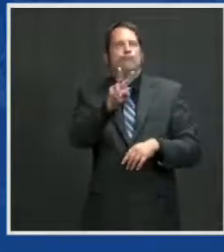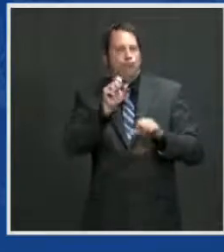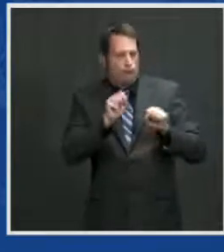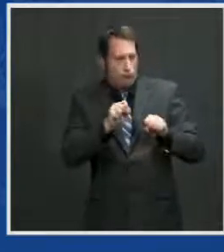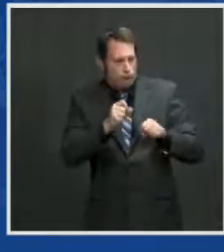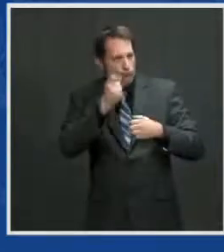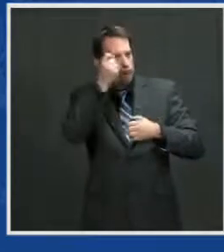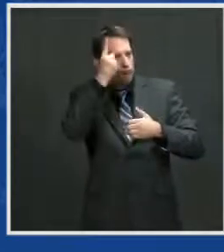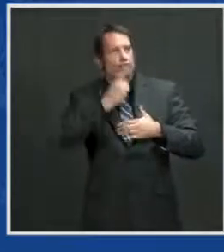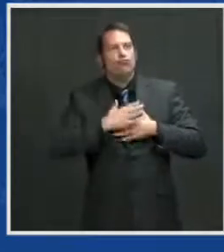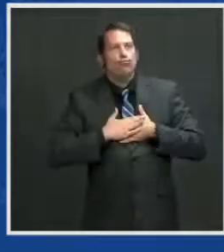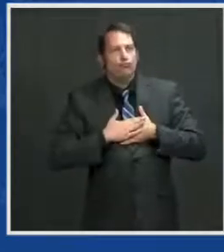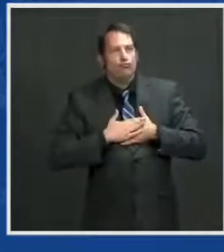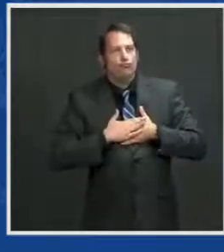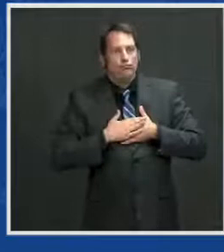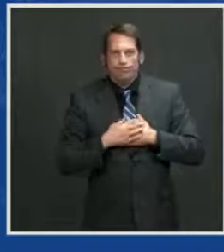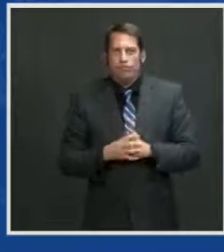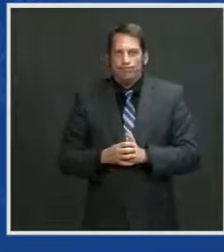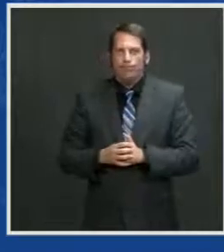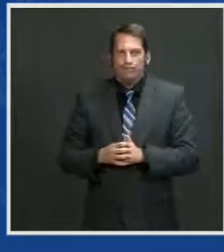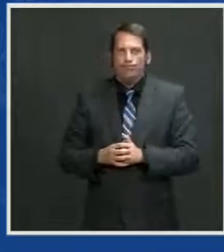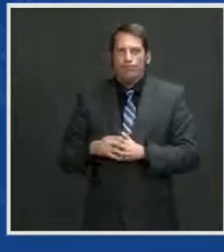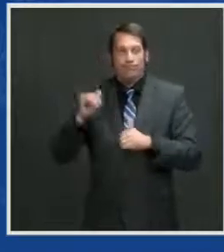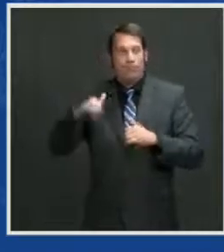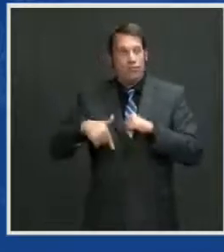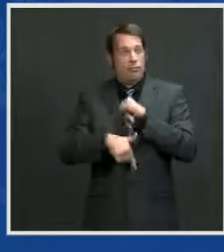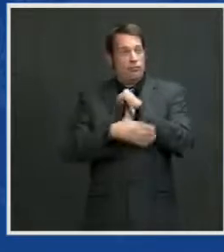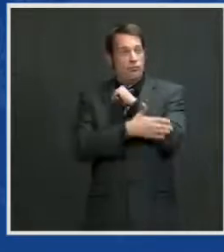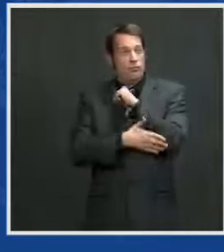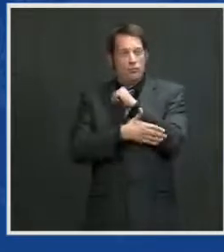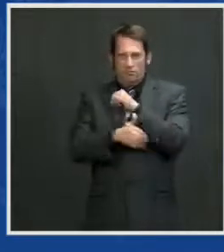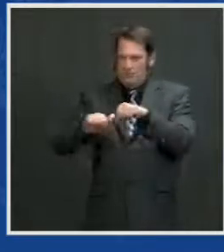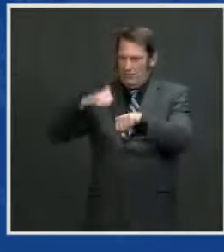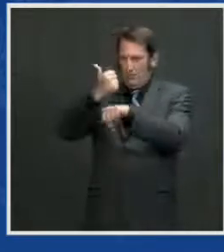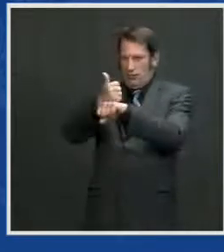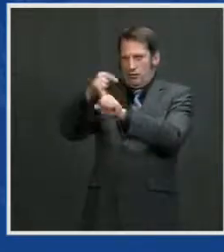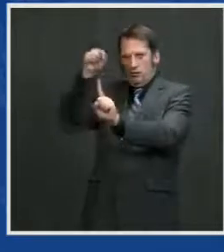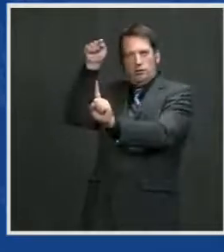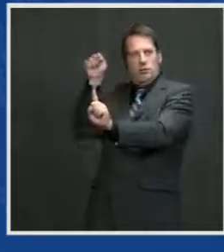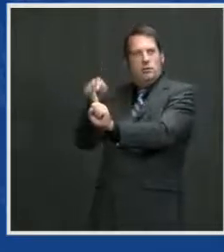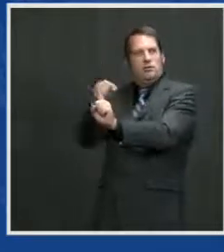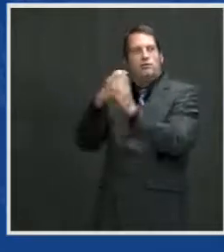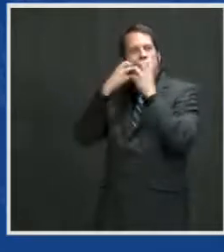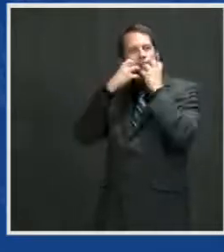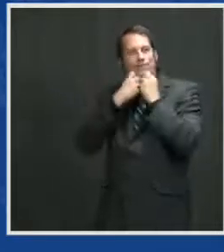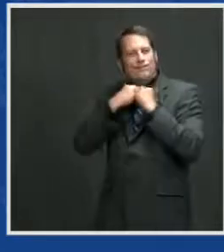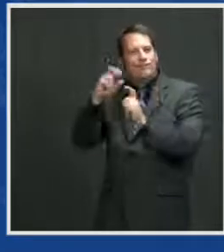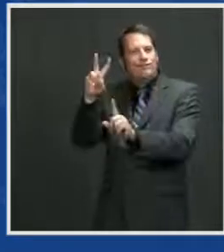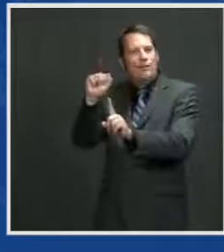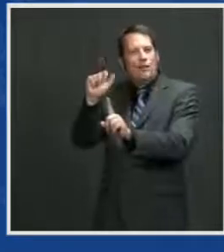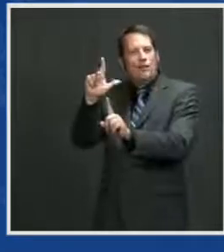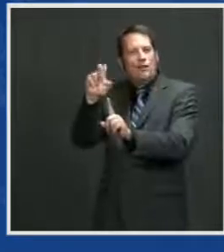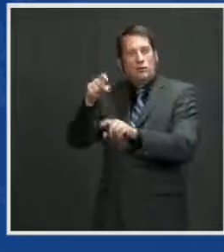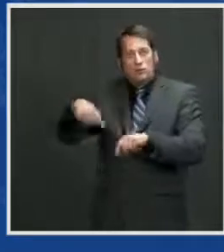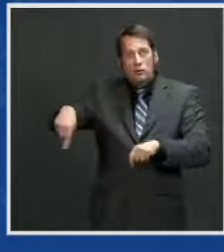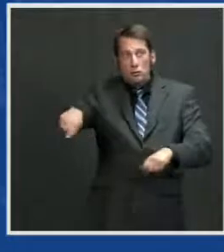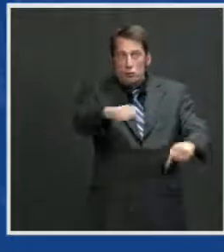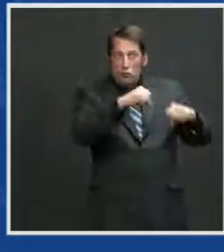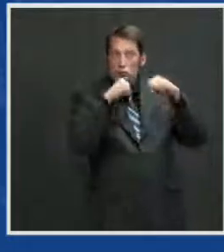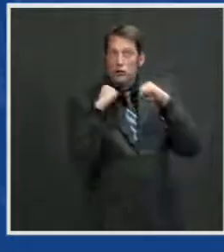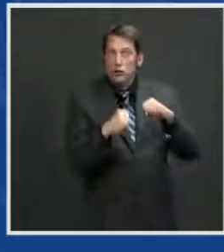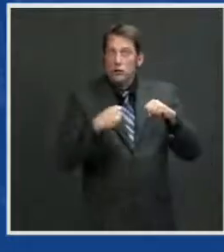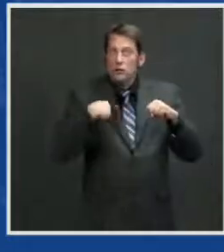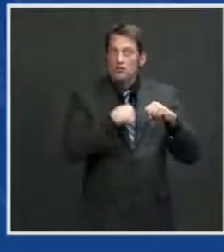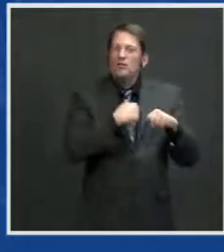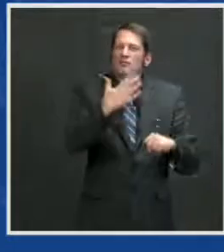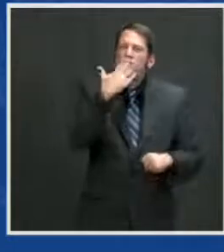that we're a nation based on values. Thank you all for protecting us all. May God